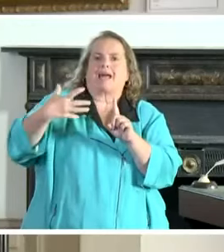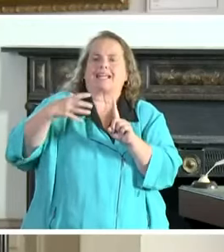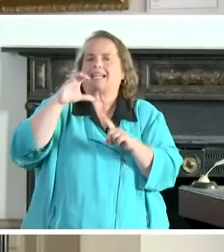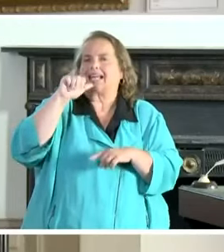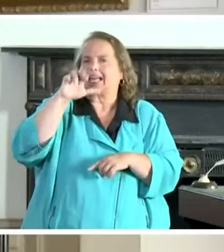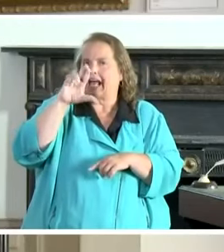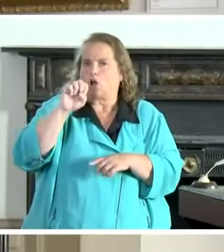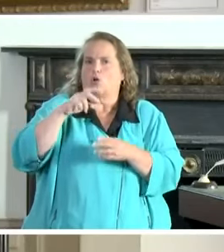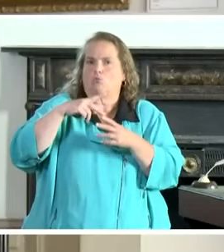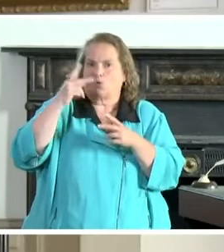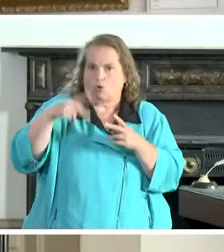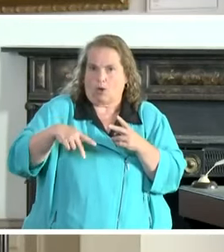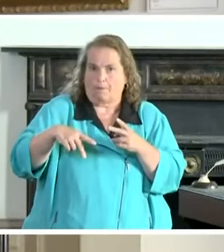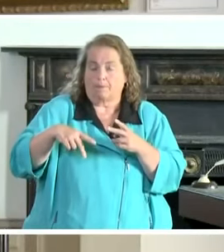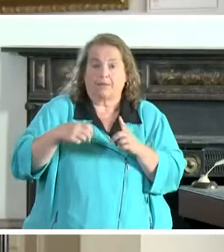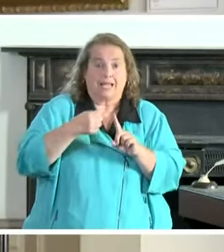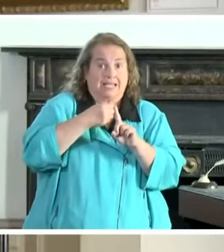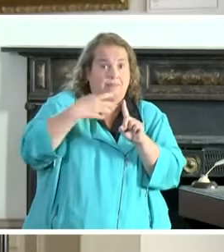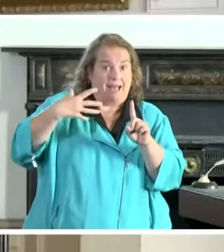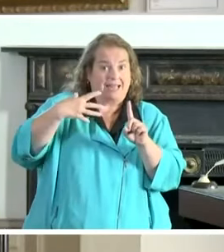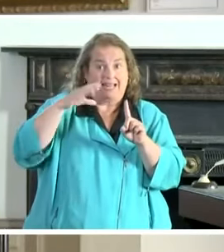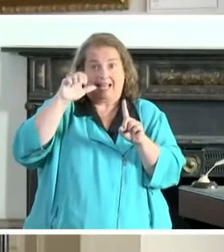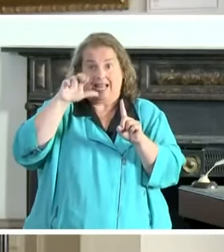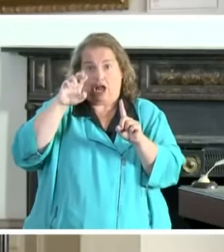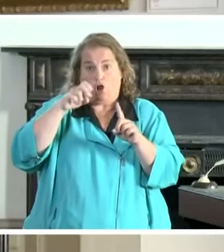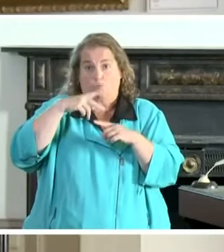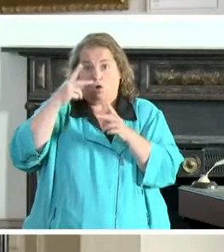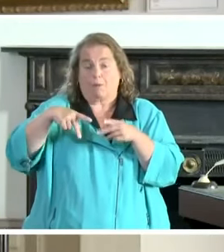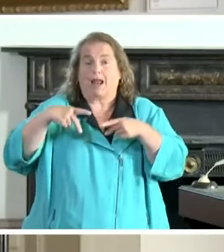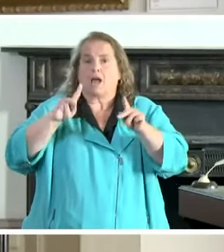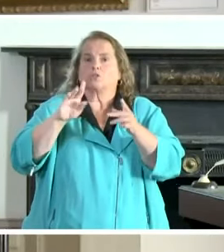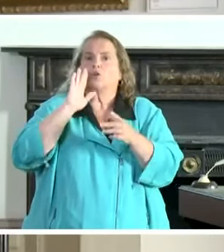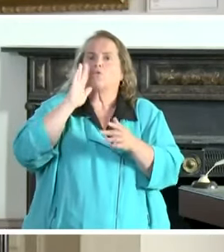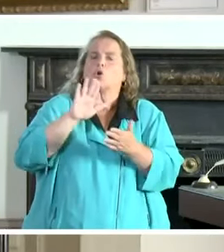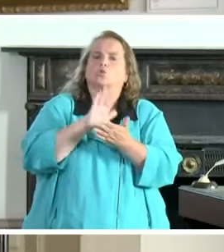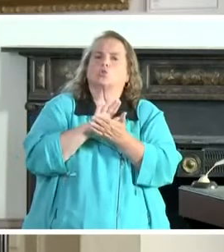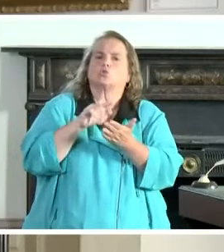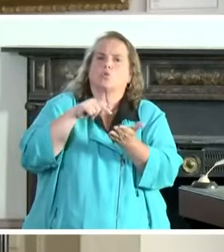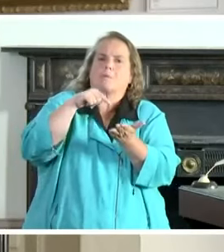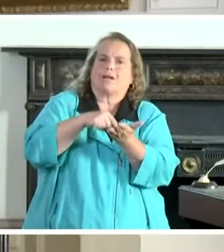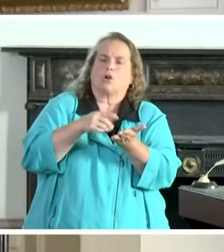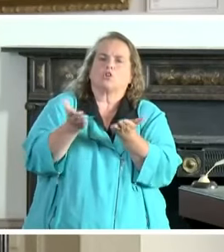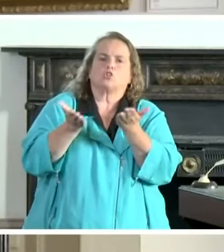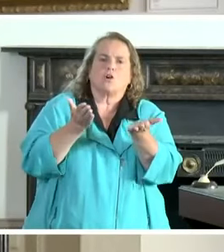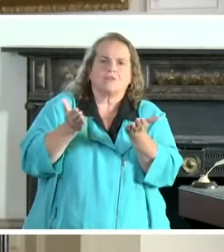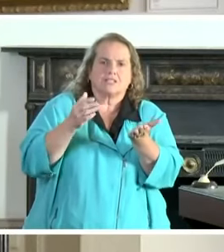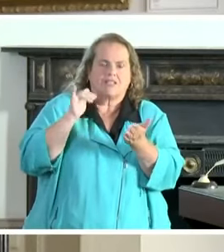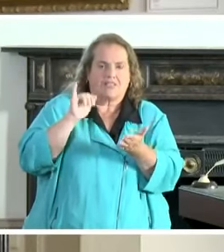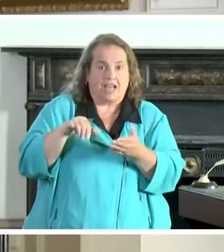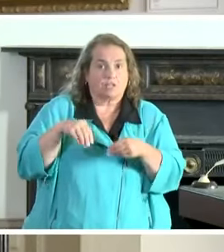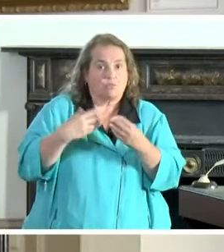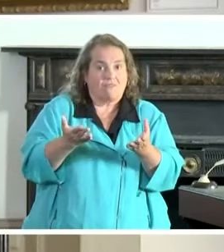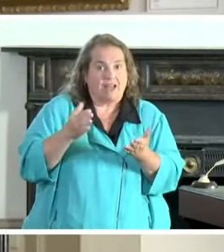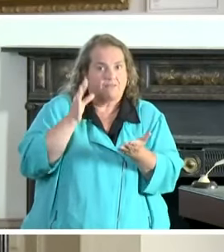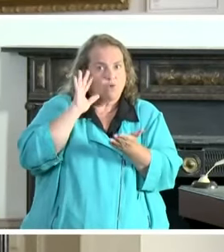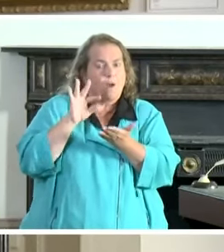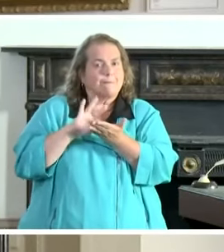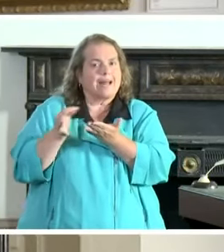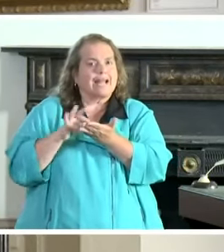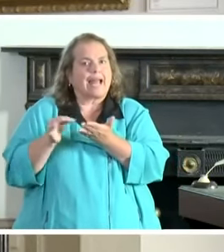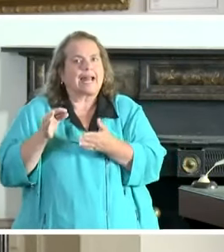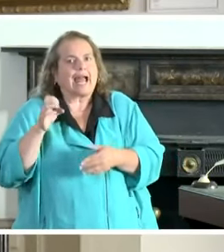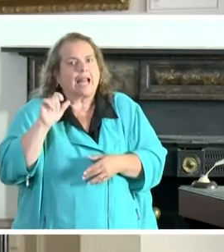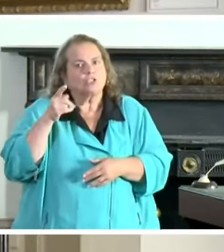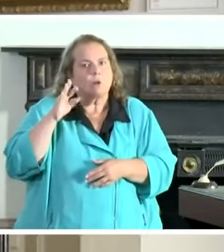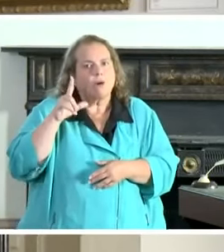program. Expanded care allows schools to bill for services provided to Medicaid eligible children who fall